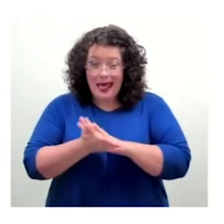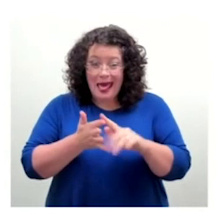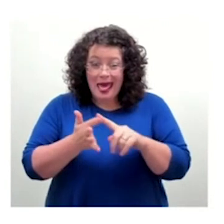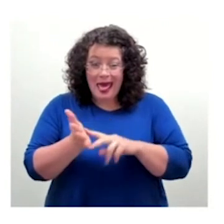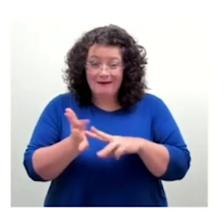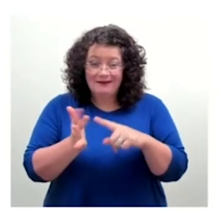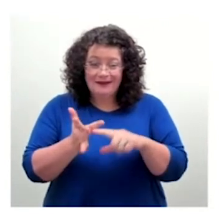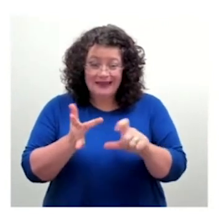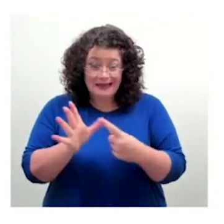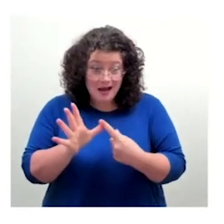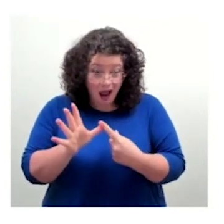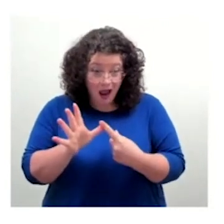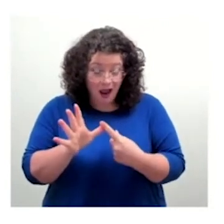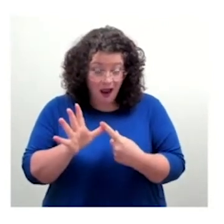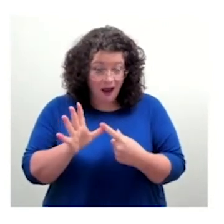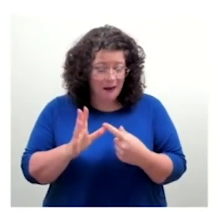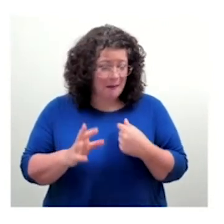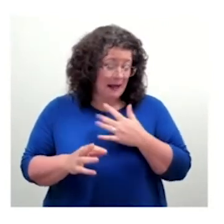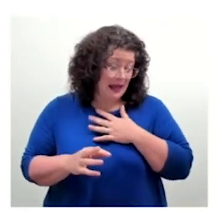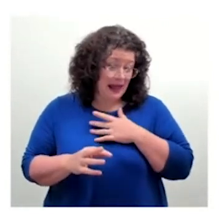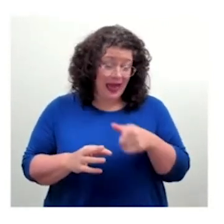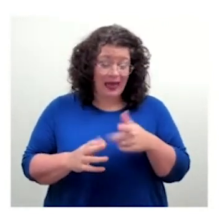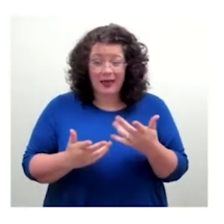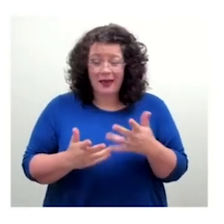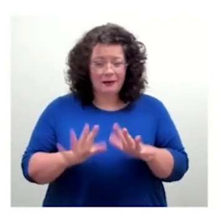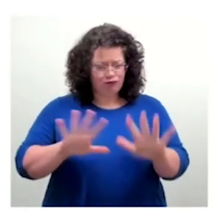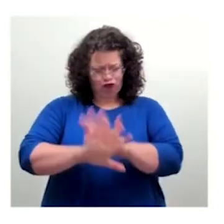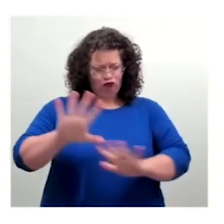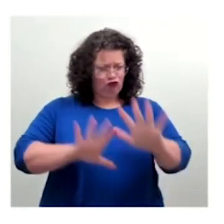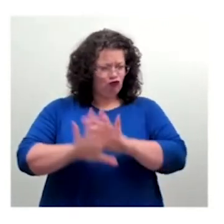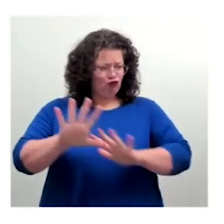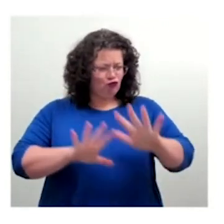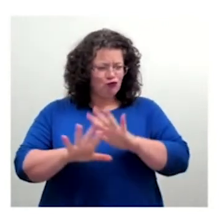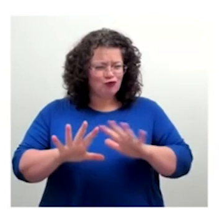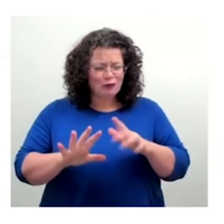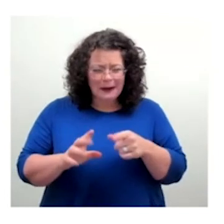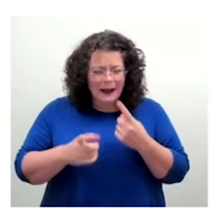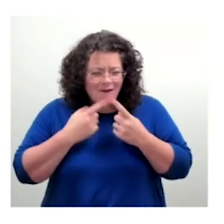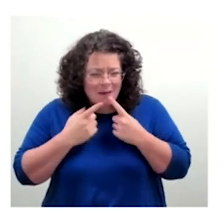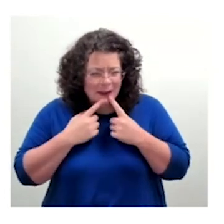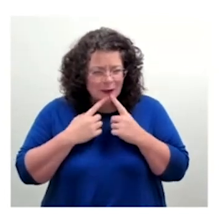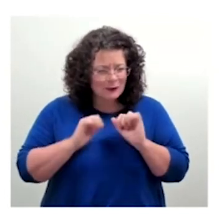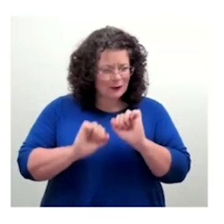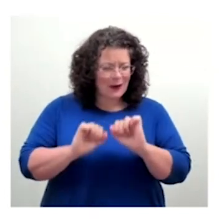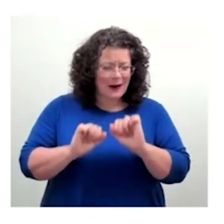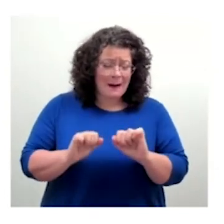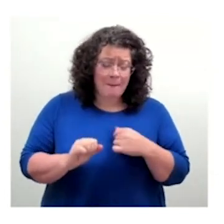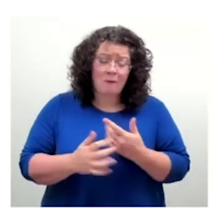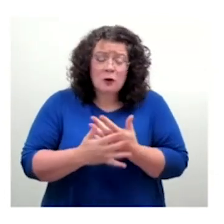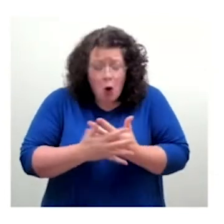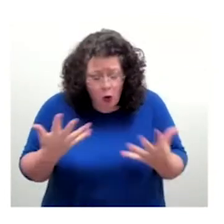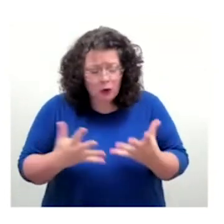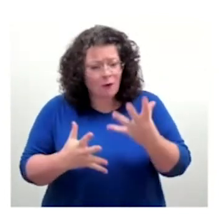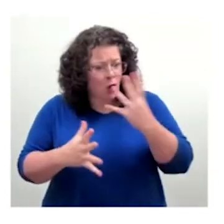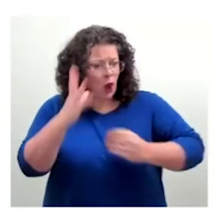However, I've done so much learning since that through doing BBC Reef that I now find myself being much more fascinated with humanist typefaces rather